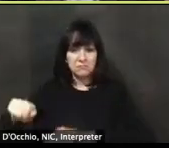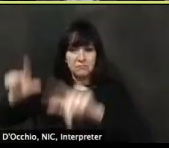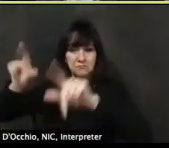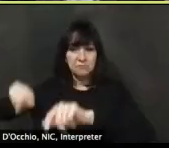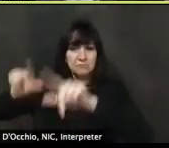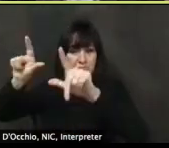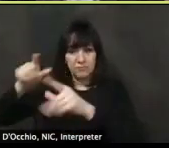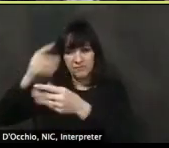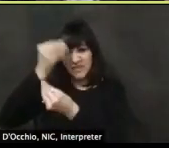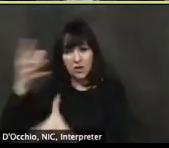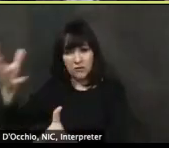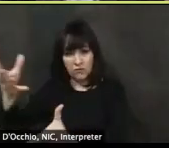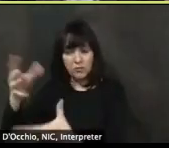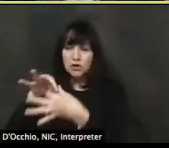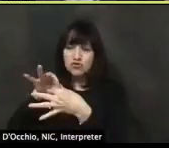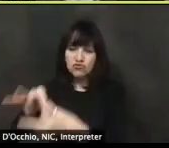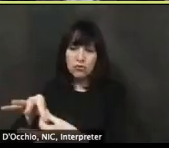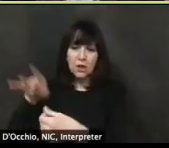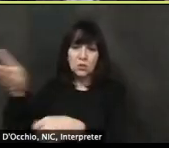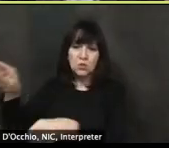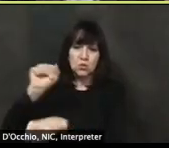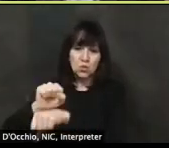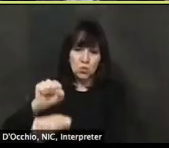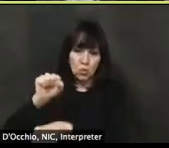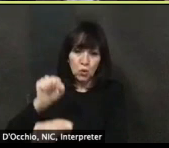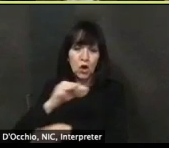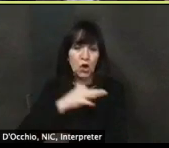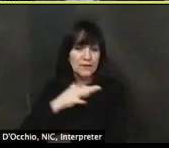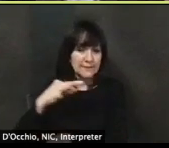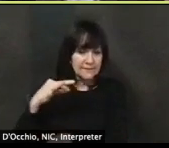staffing, um, and things like that related to this order.